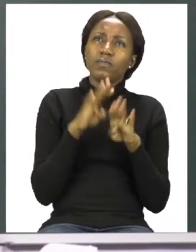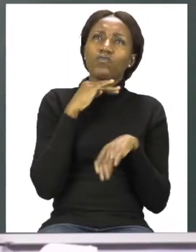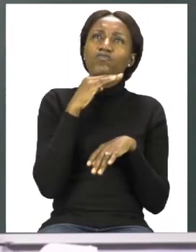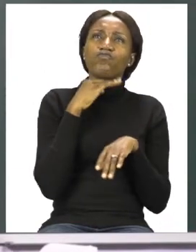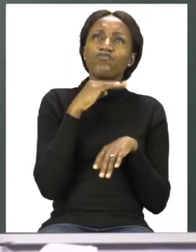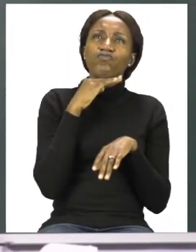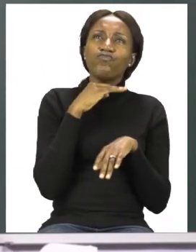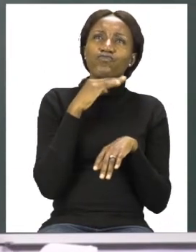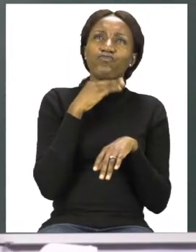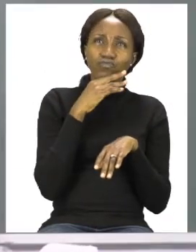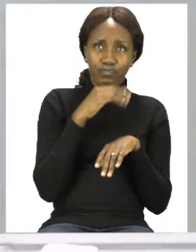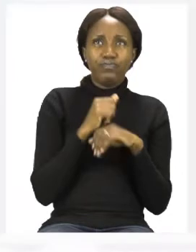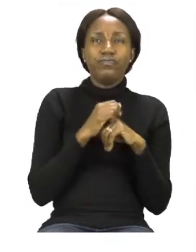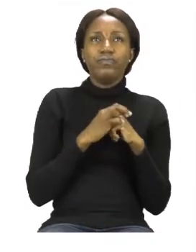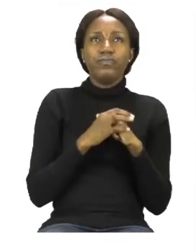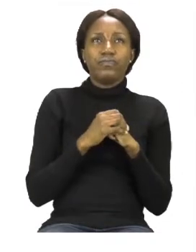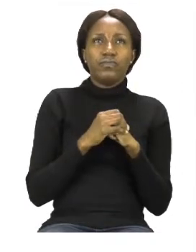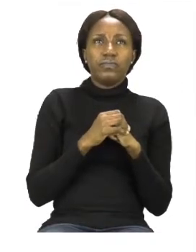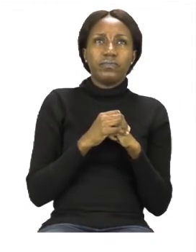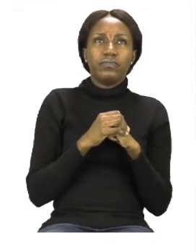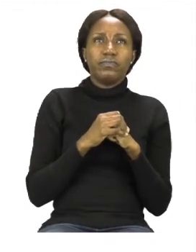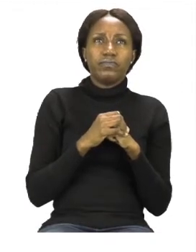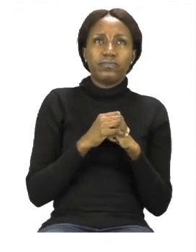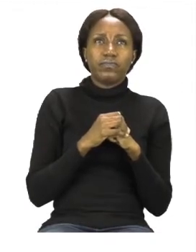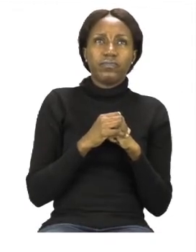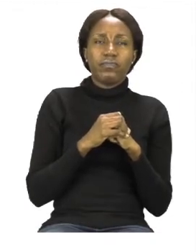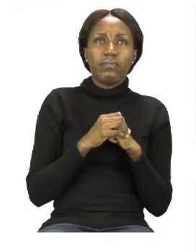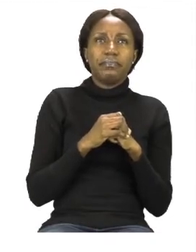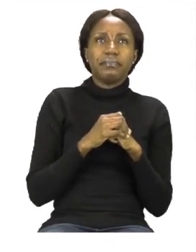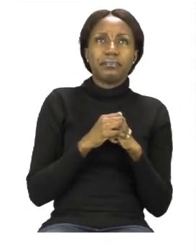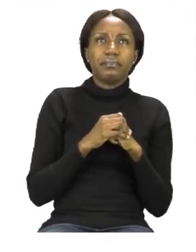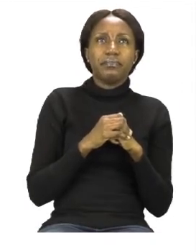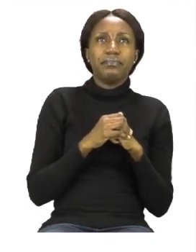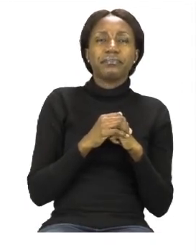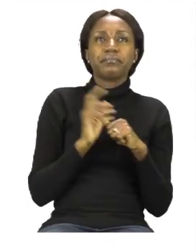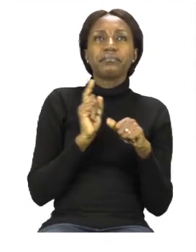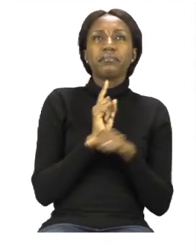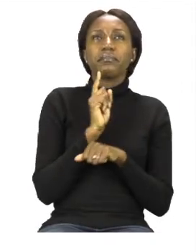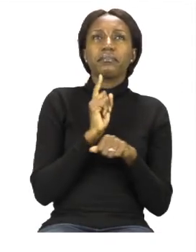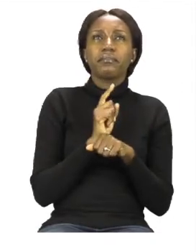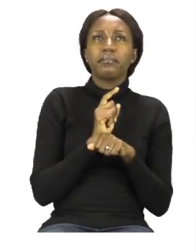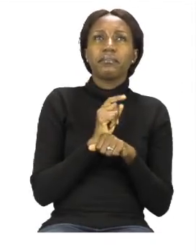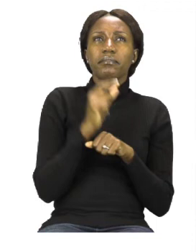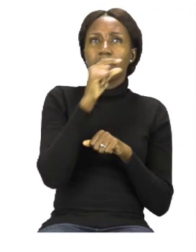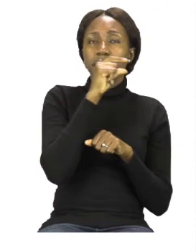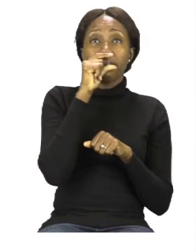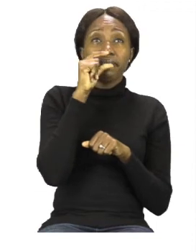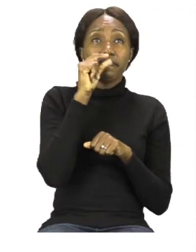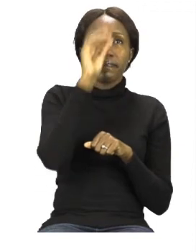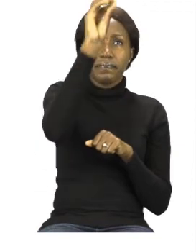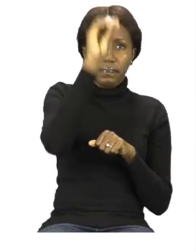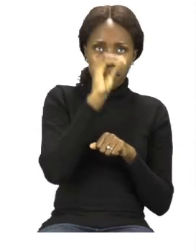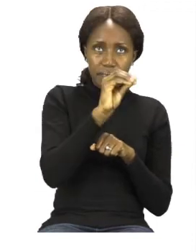our exercise in our booklet. Let's take a look. So, the first thing that you're going to do is write the name of the